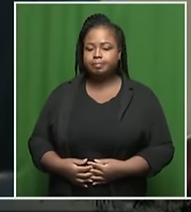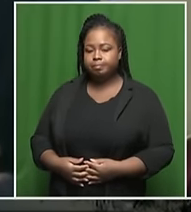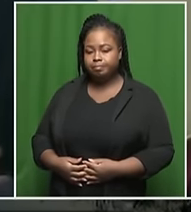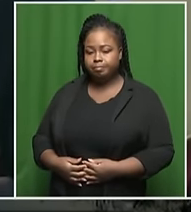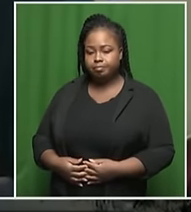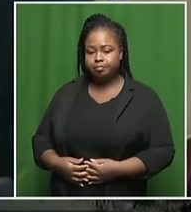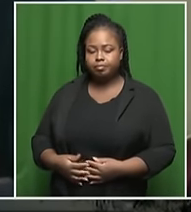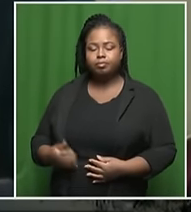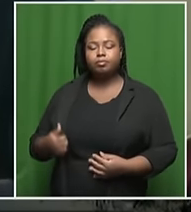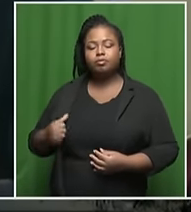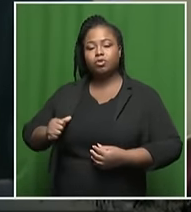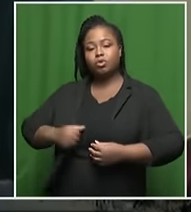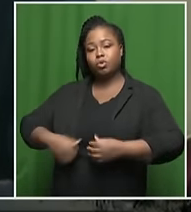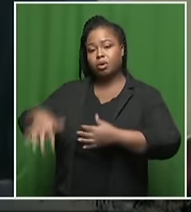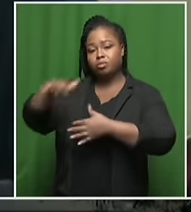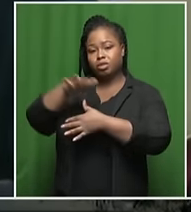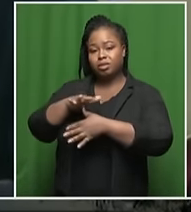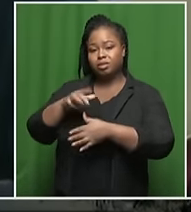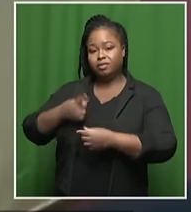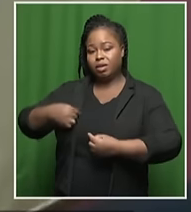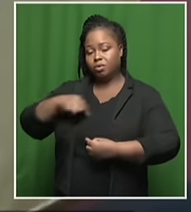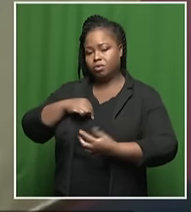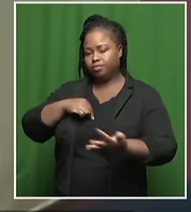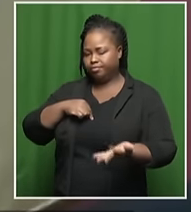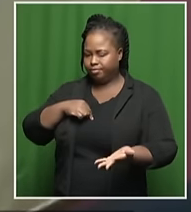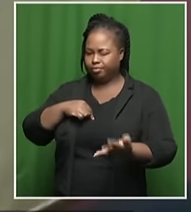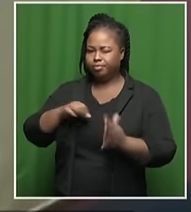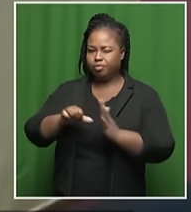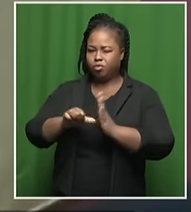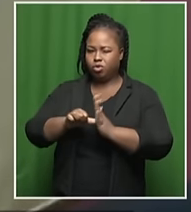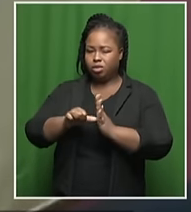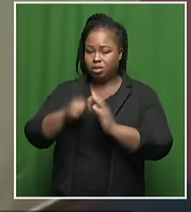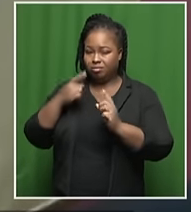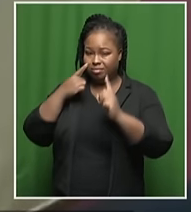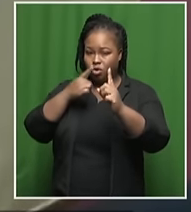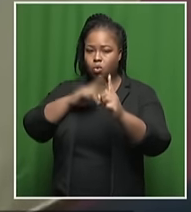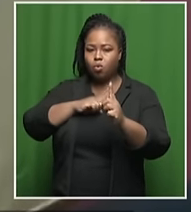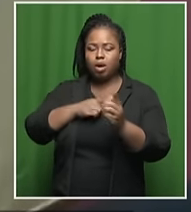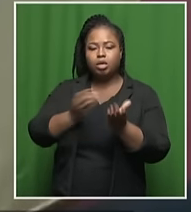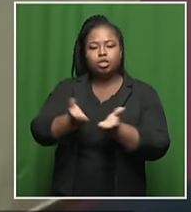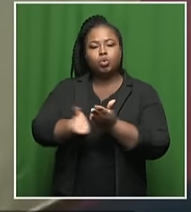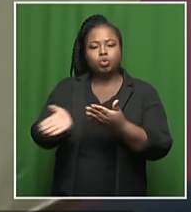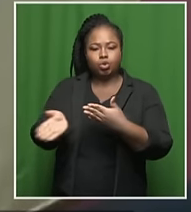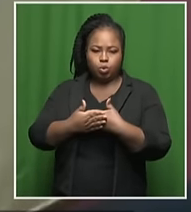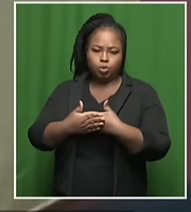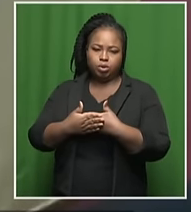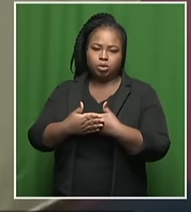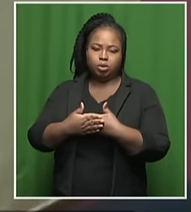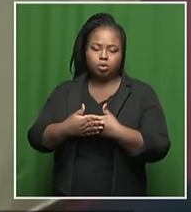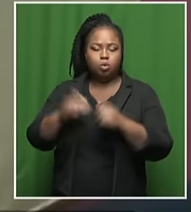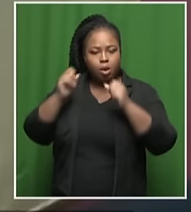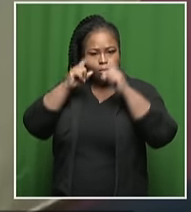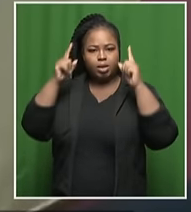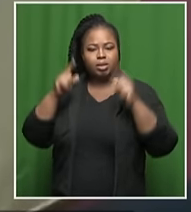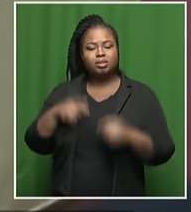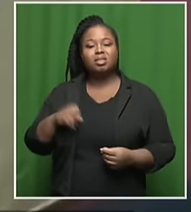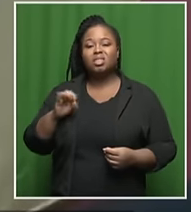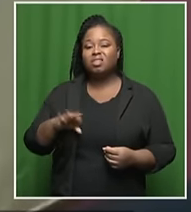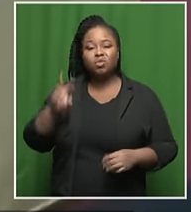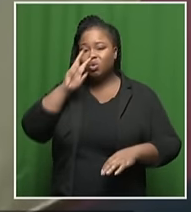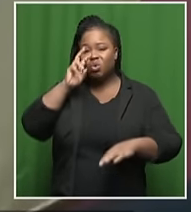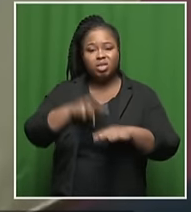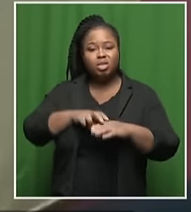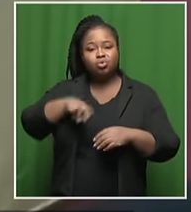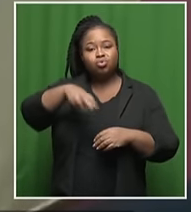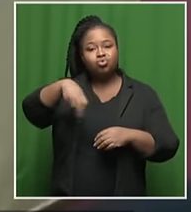So our main objective, and that's also because of, you know, one of the main reasons for closing the schools is absolute awareness. If people don't have to travel,